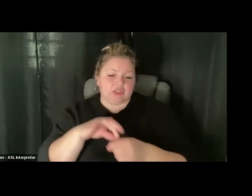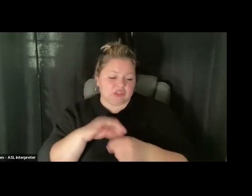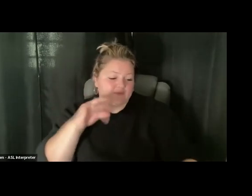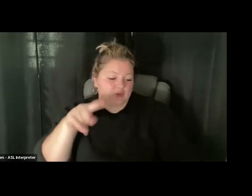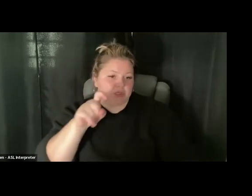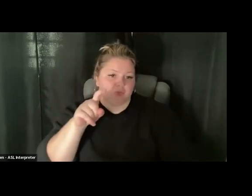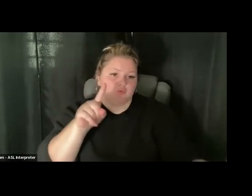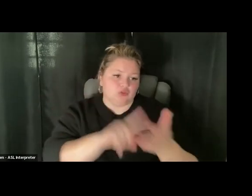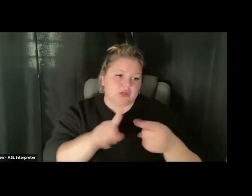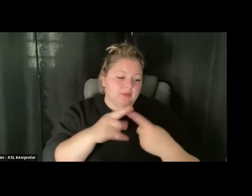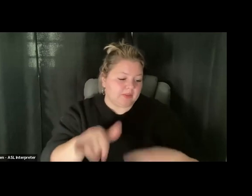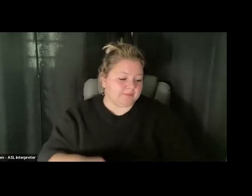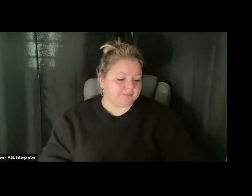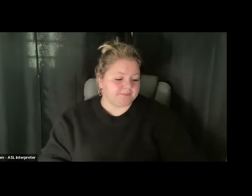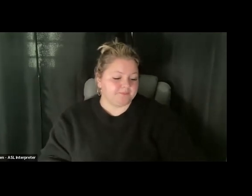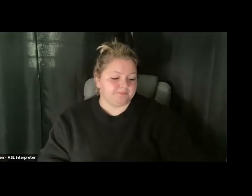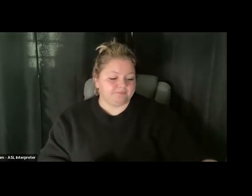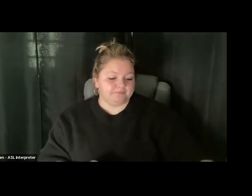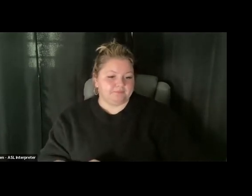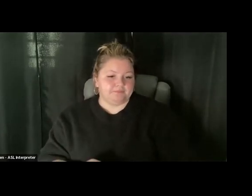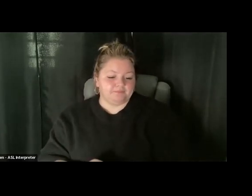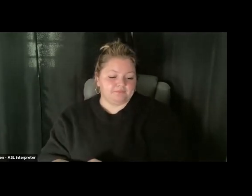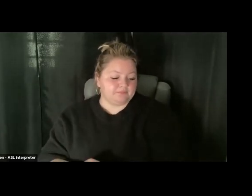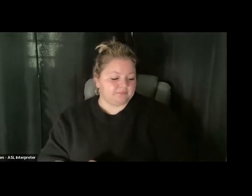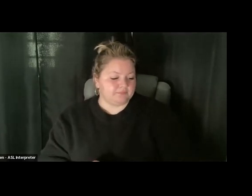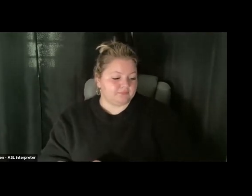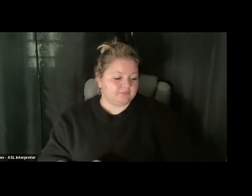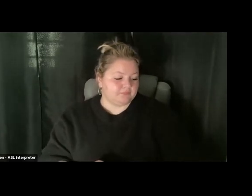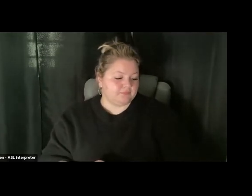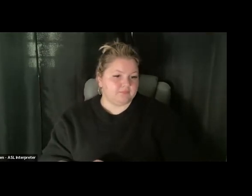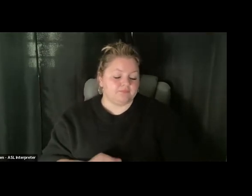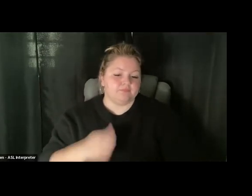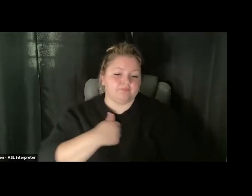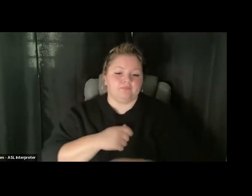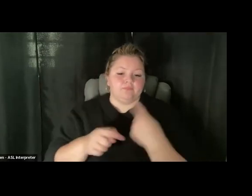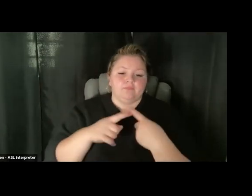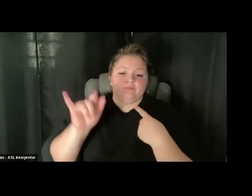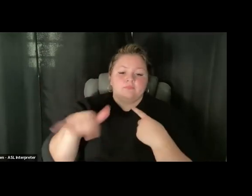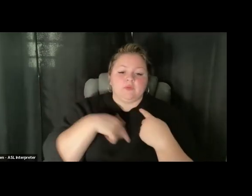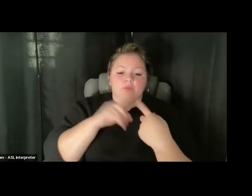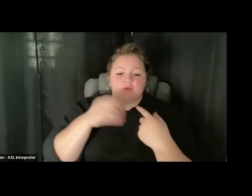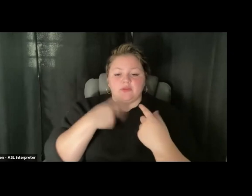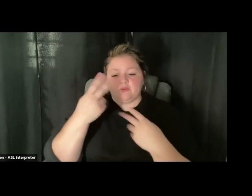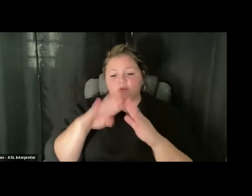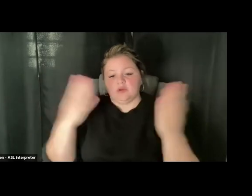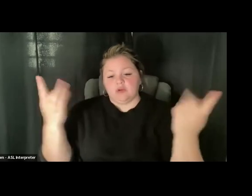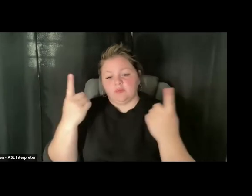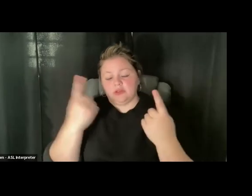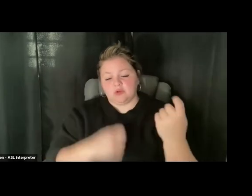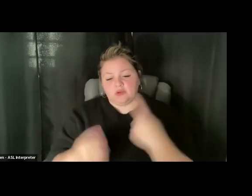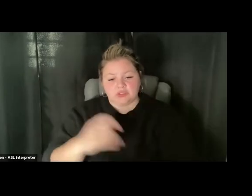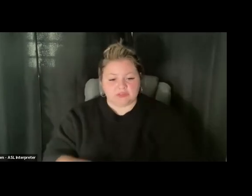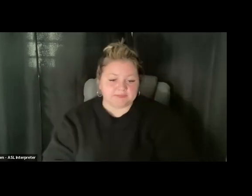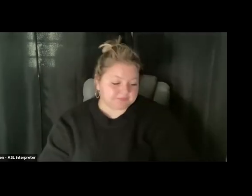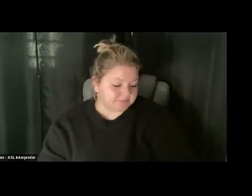Okay. Doing my job again. Sorry about that. No actually do have two open questions. Let's see.